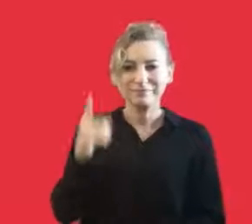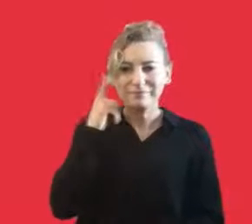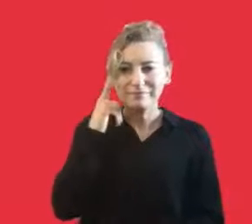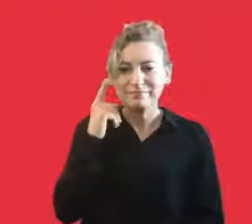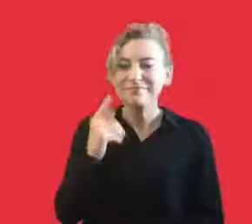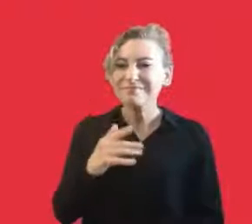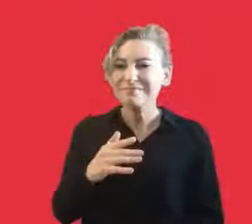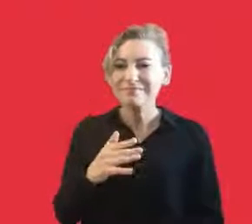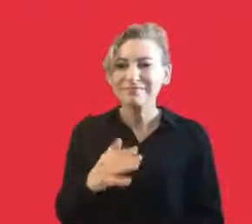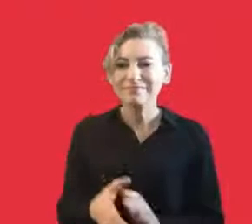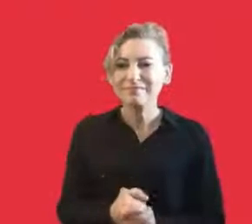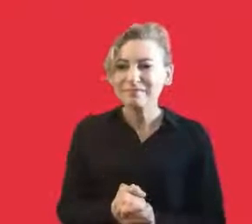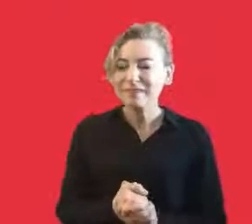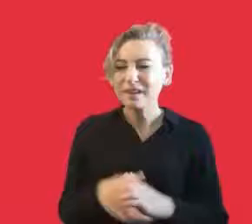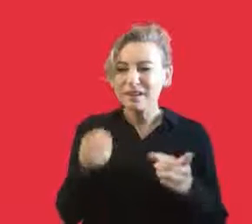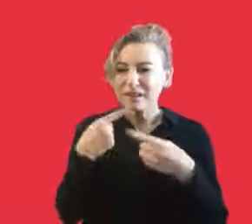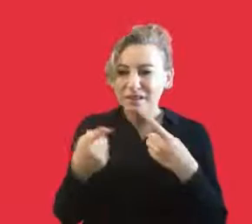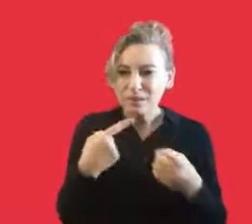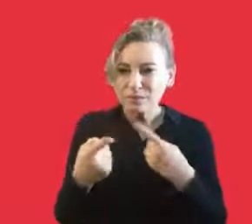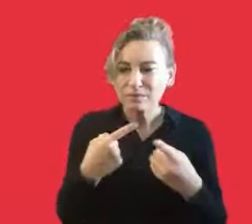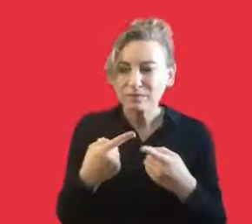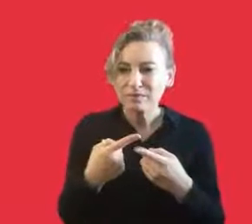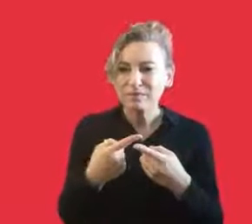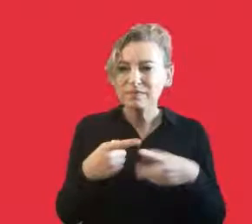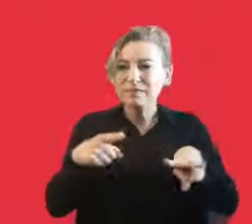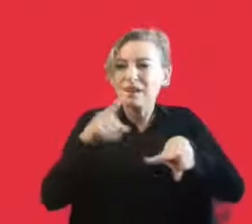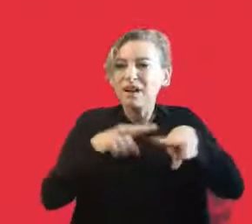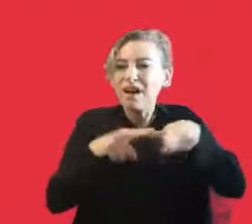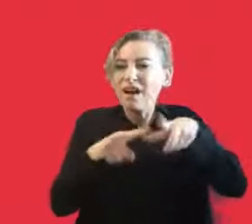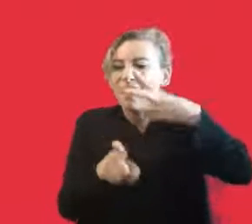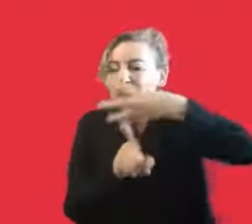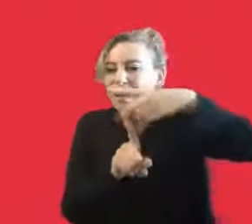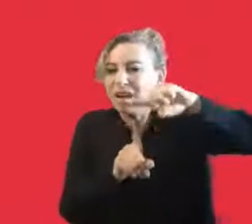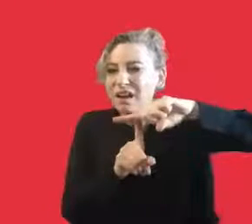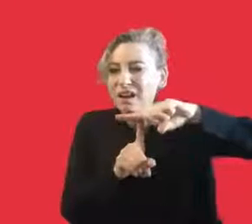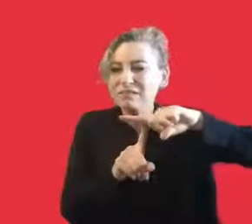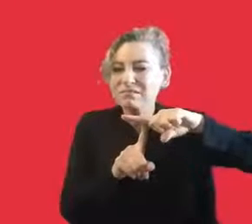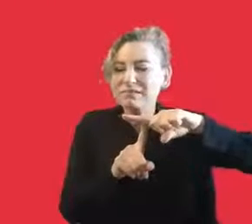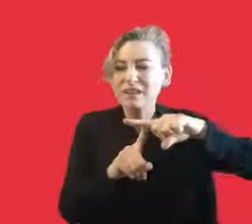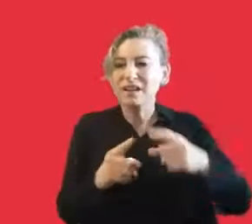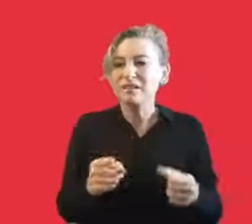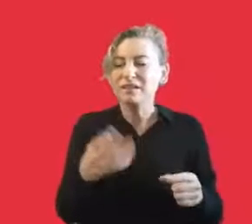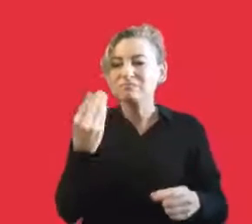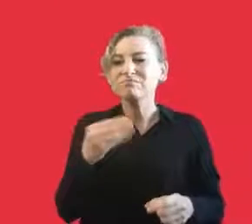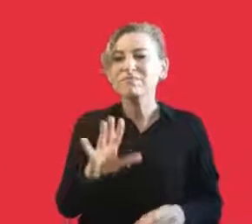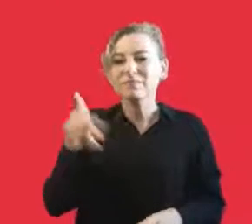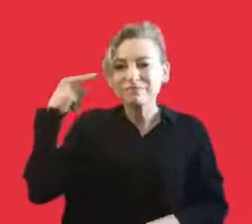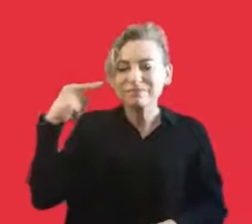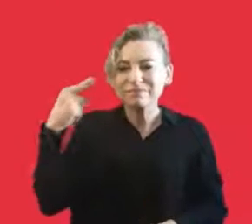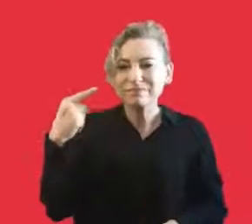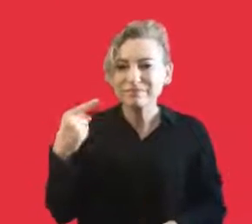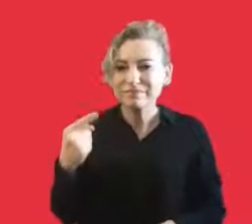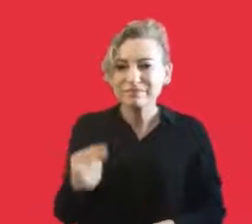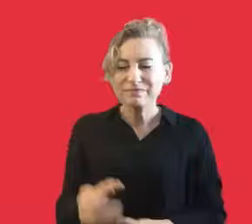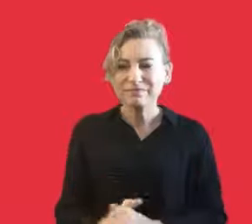In the previous panels as well, we are thinking that this